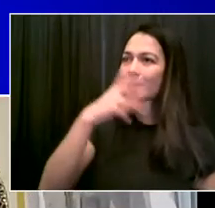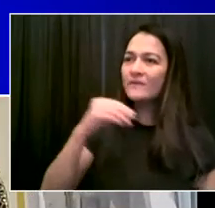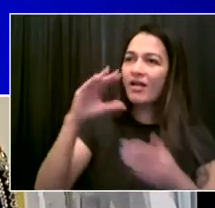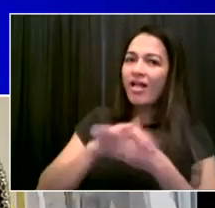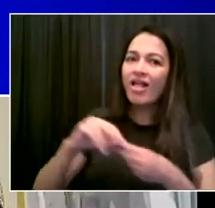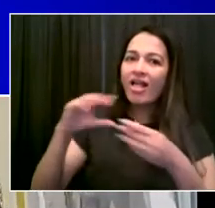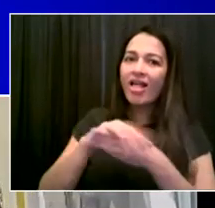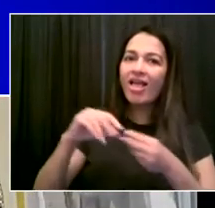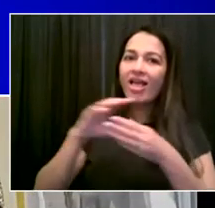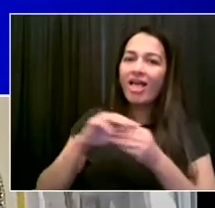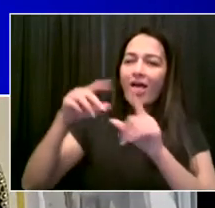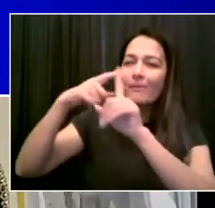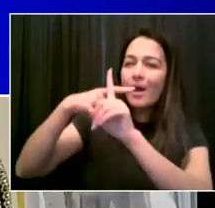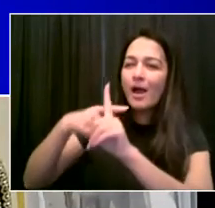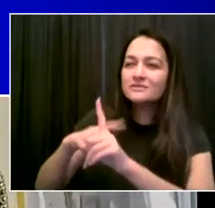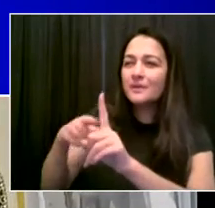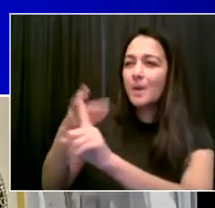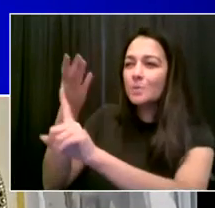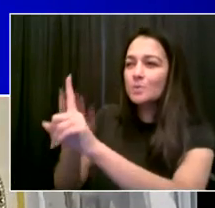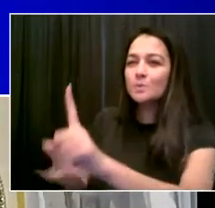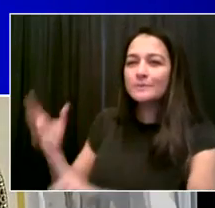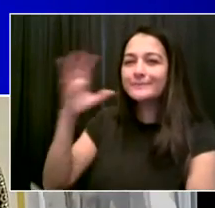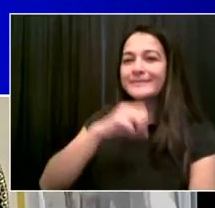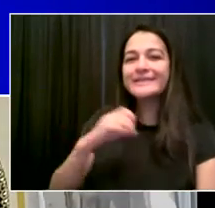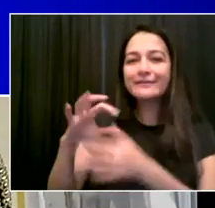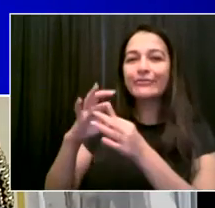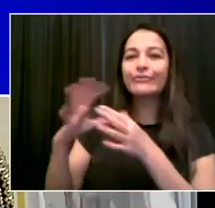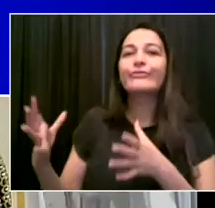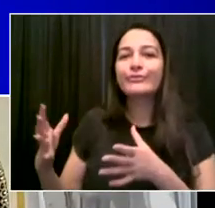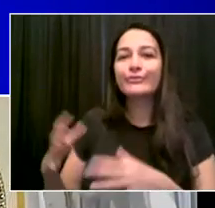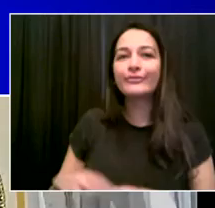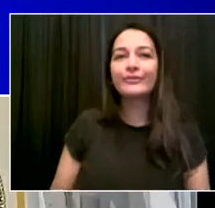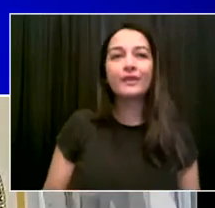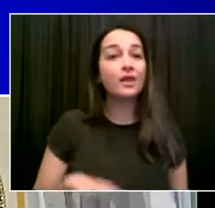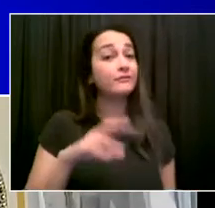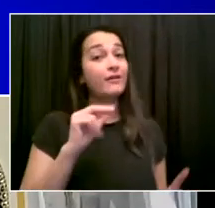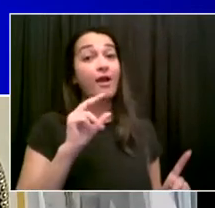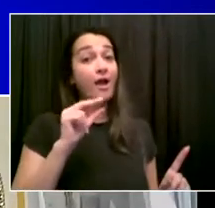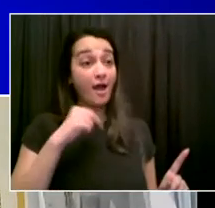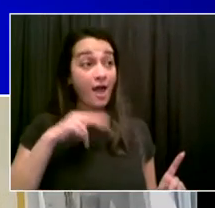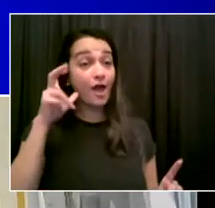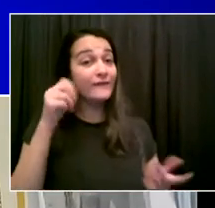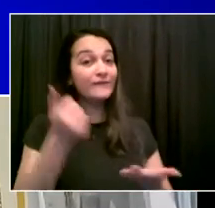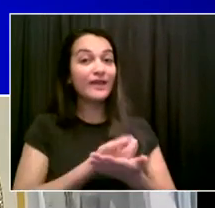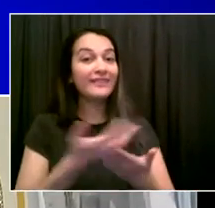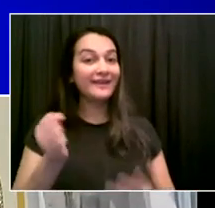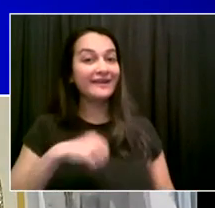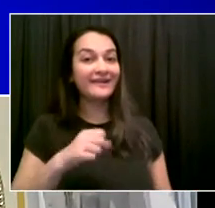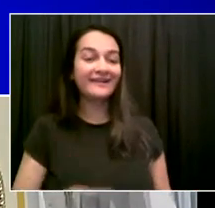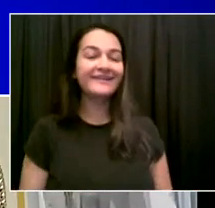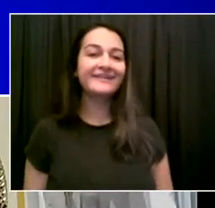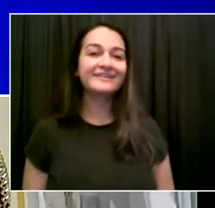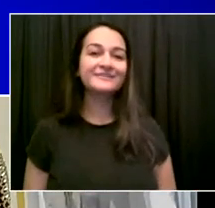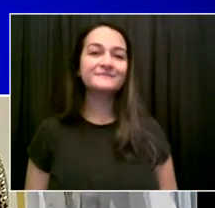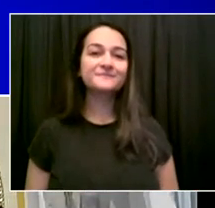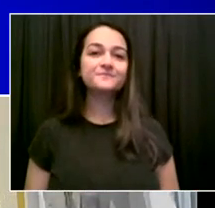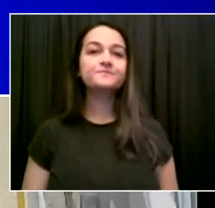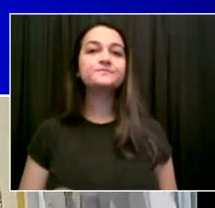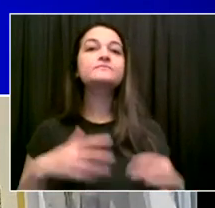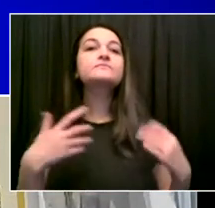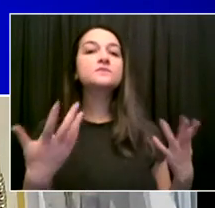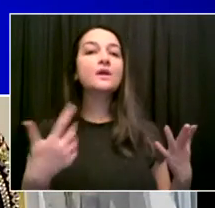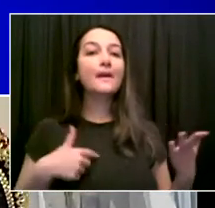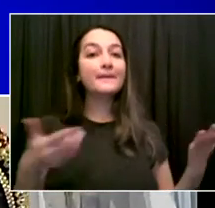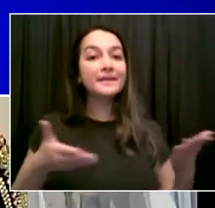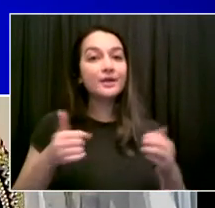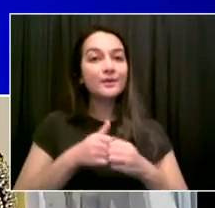Actually, I did hear it. I have my niece and her six-month-old baby visiting with me. So, you know,